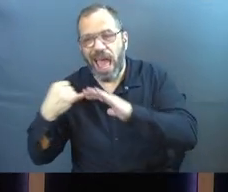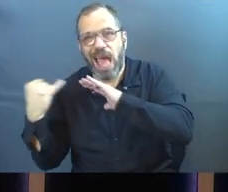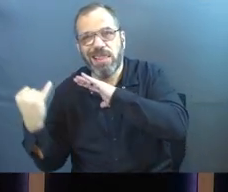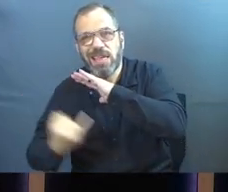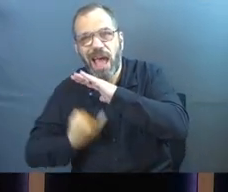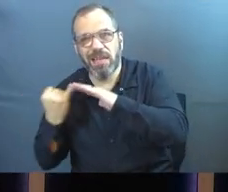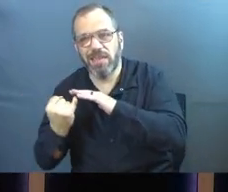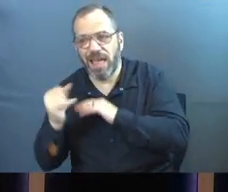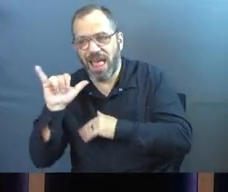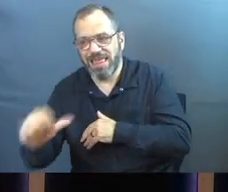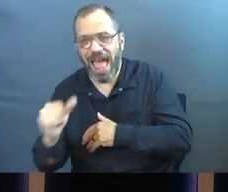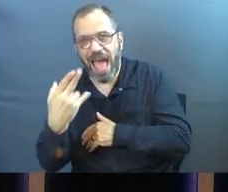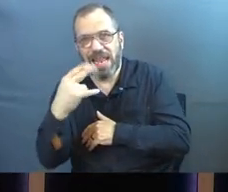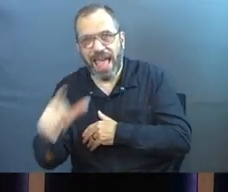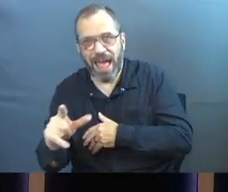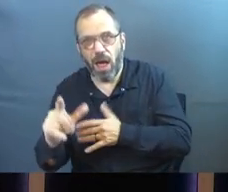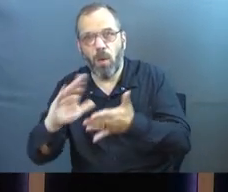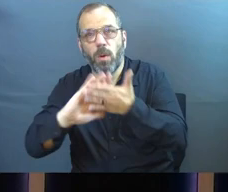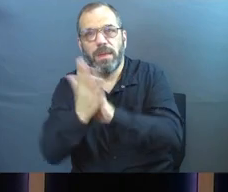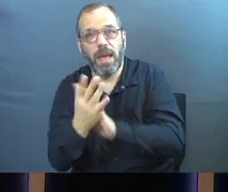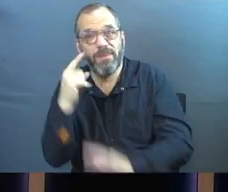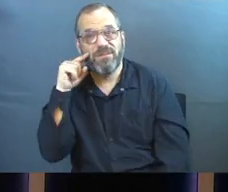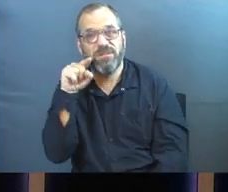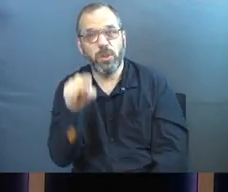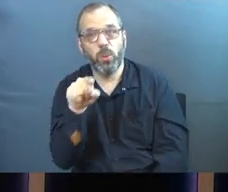that hell will be for you.